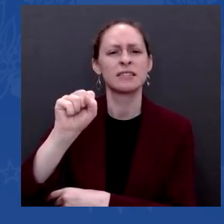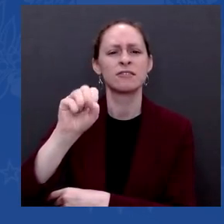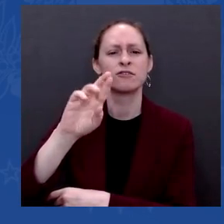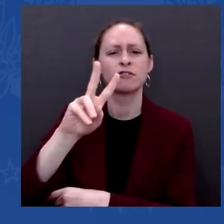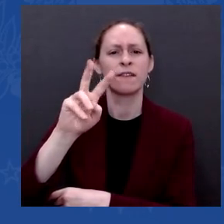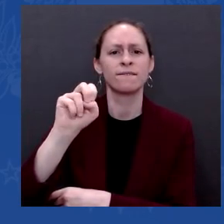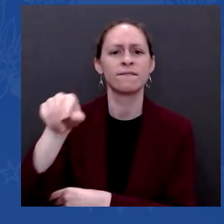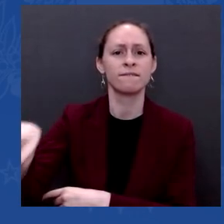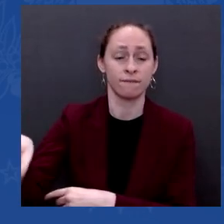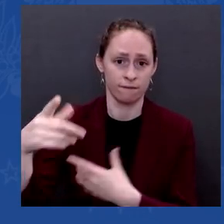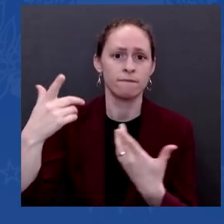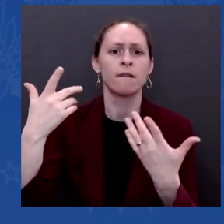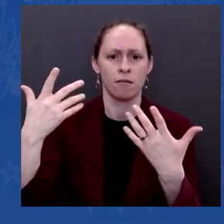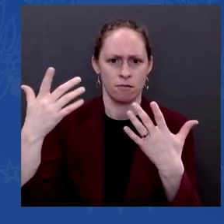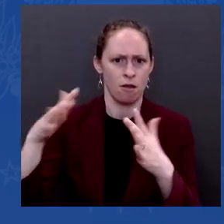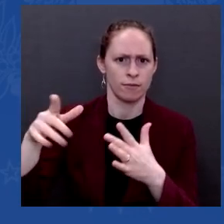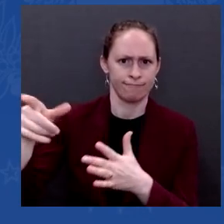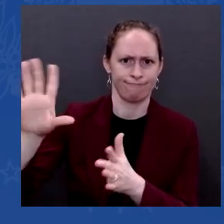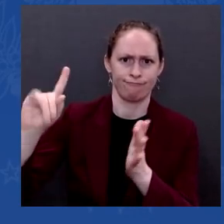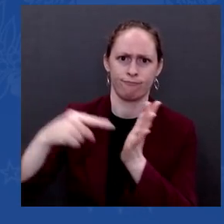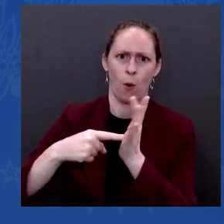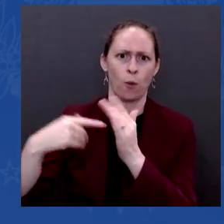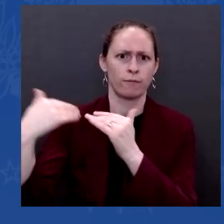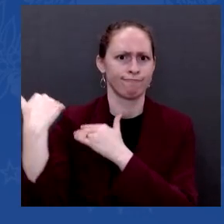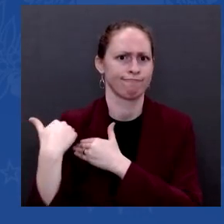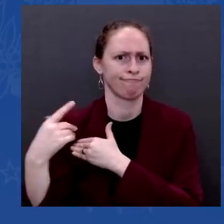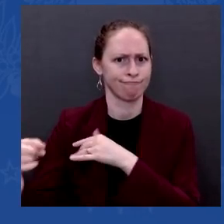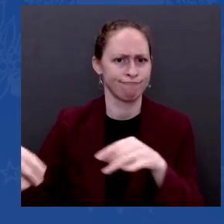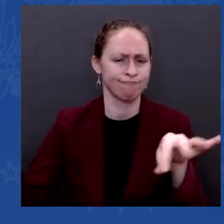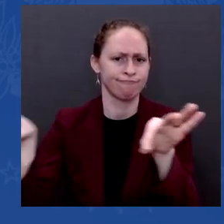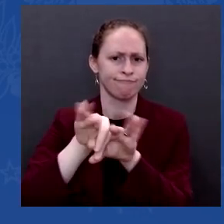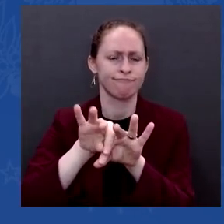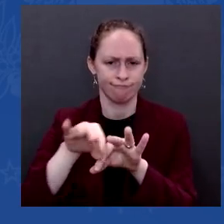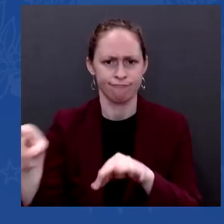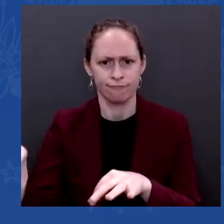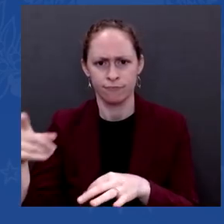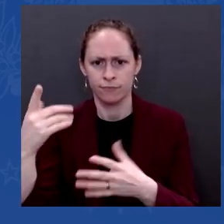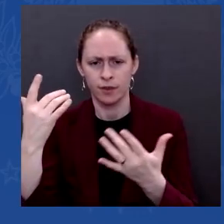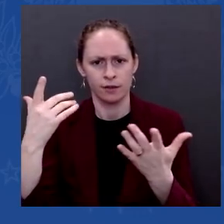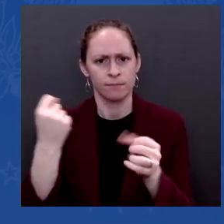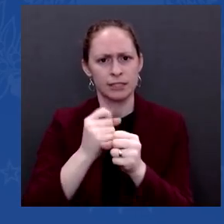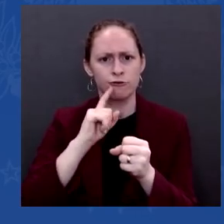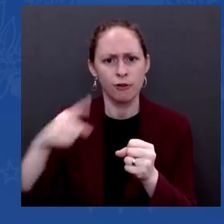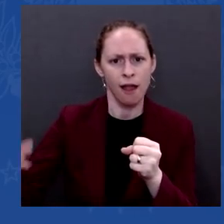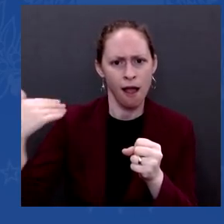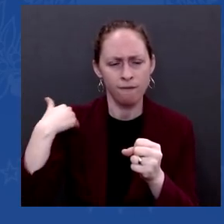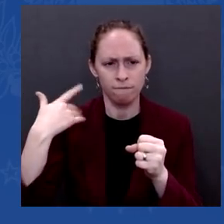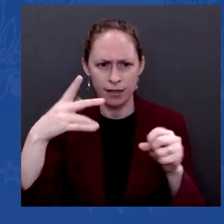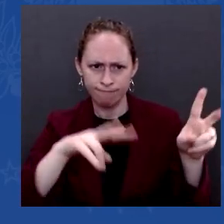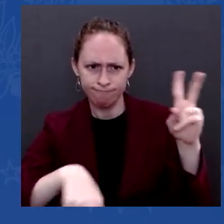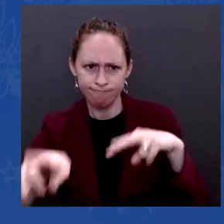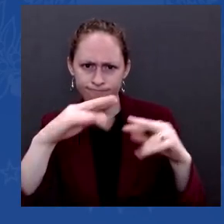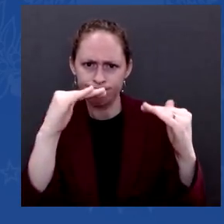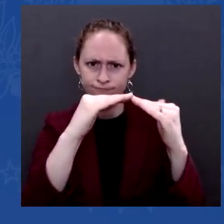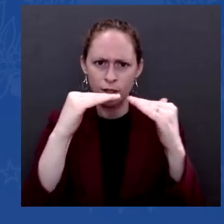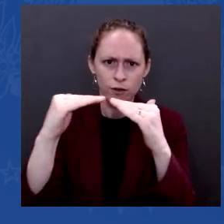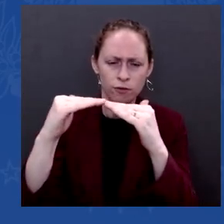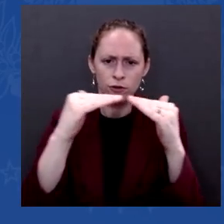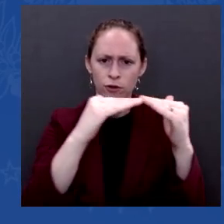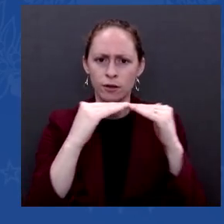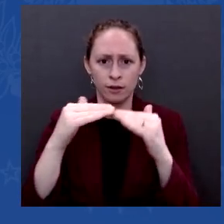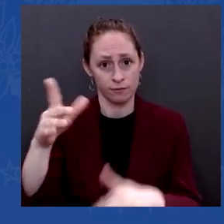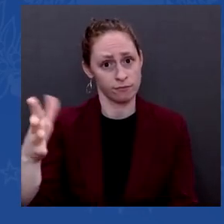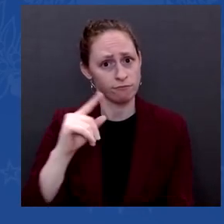provided extraordinary support during the crisis for the previous year and a half. Given the strength of our economy and the